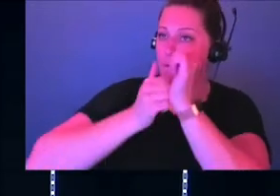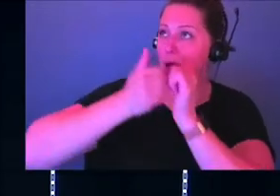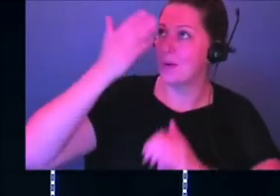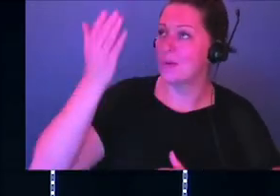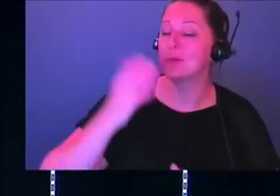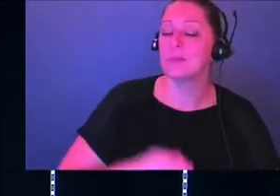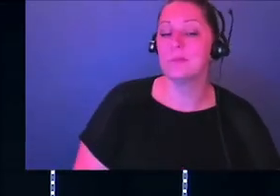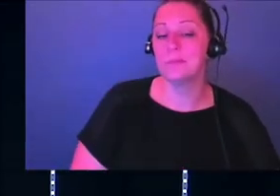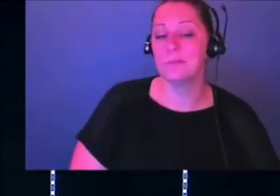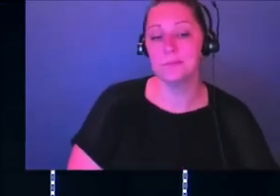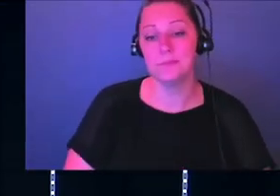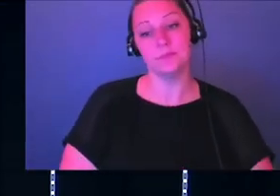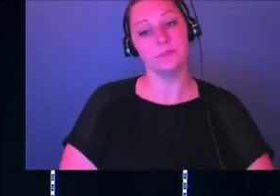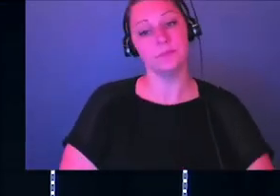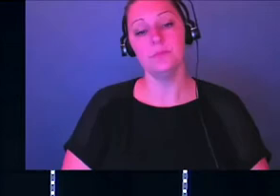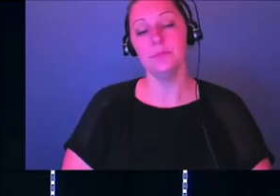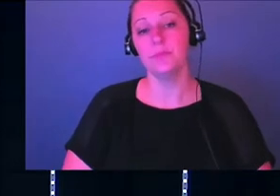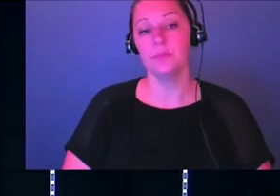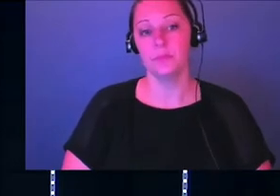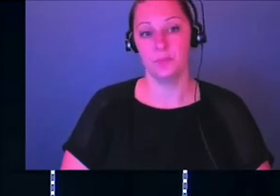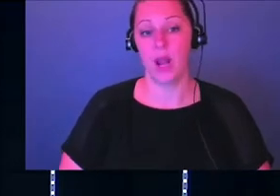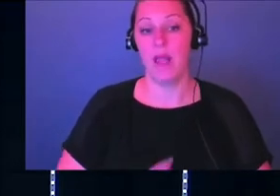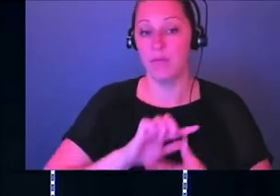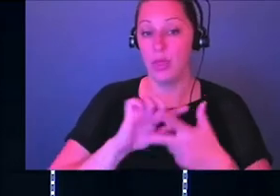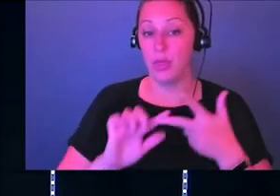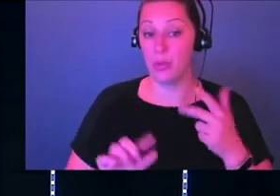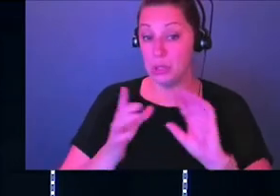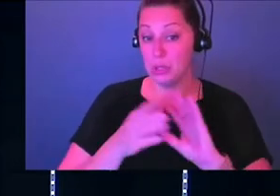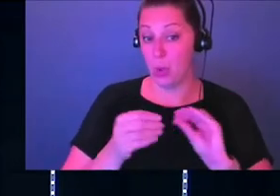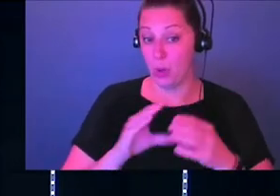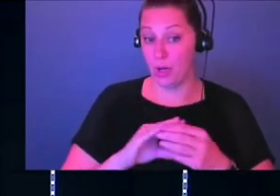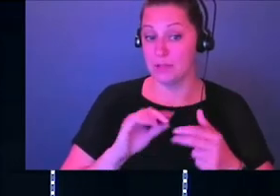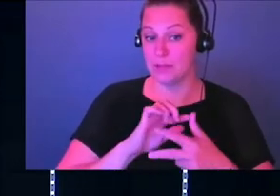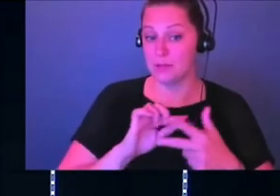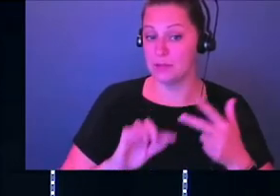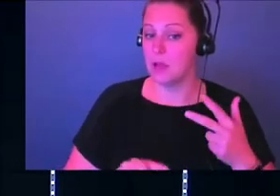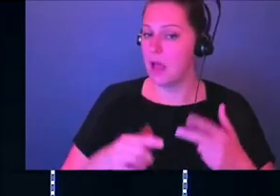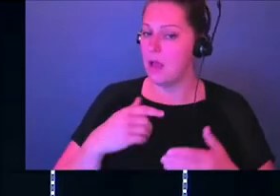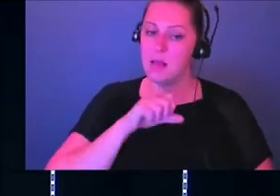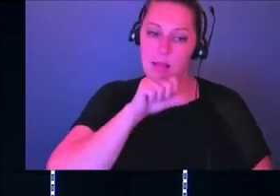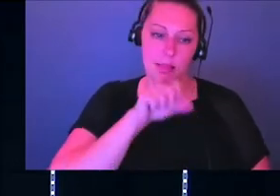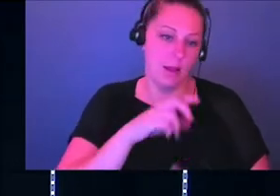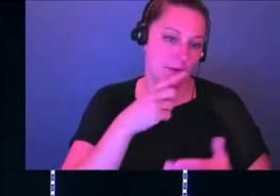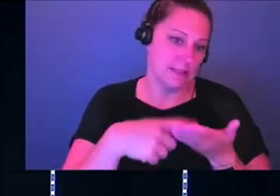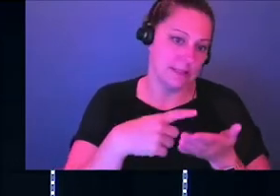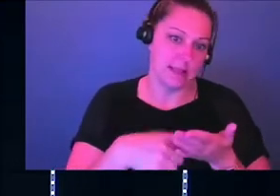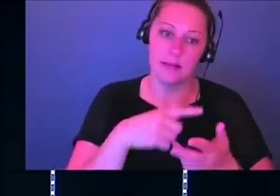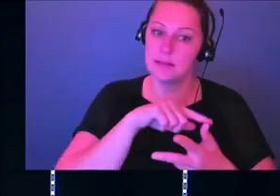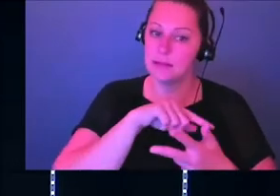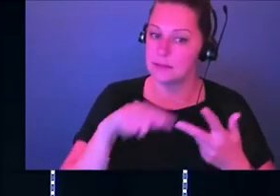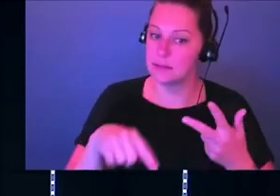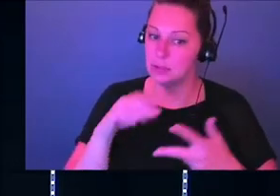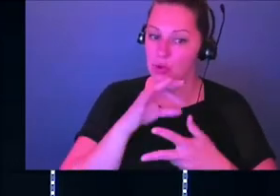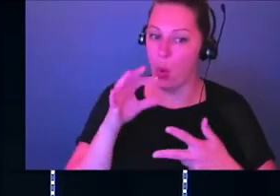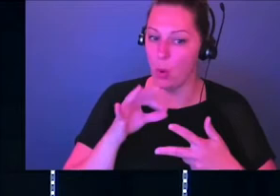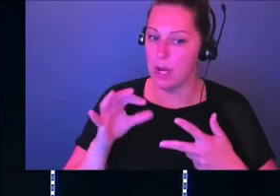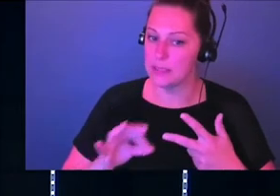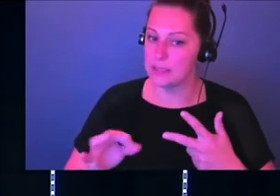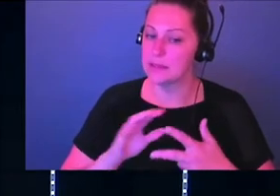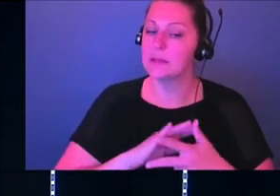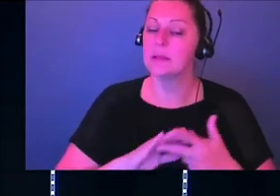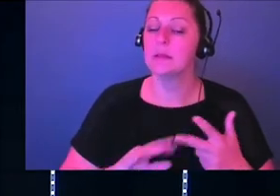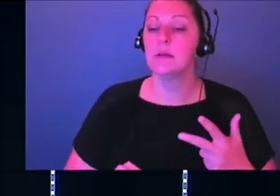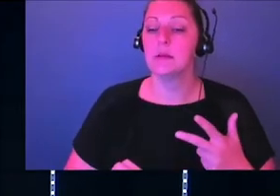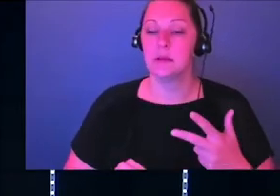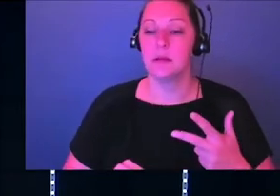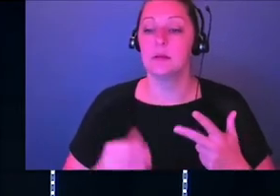And so what we're going to do today is talk through three stories. Okay. I love telling stories. I love talking about stuff and just going through the layout of something that's happened in scripture. And we're going